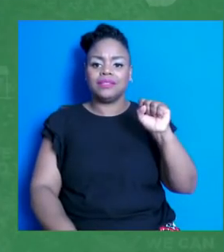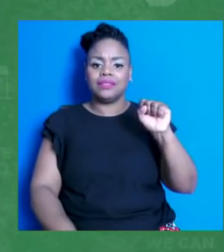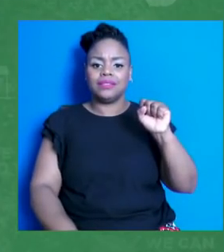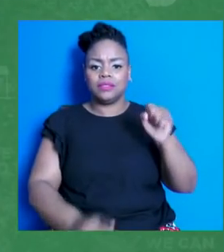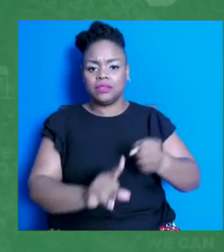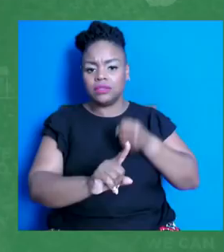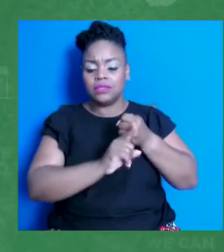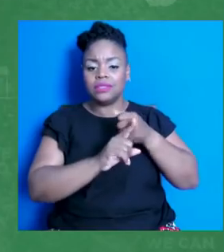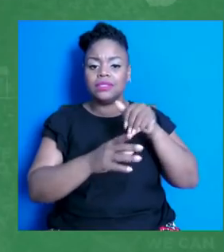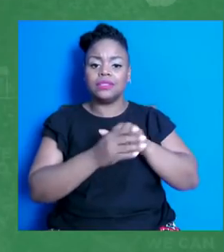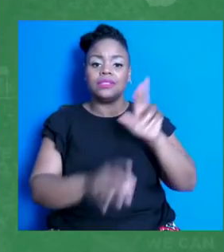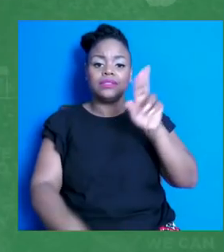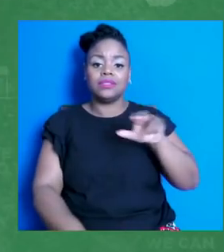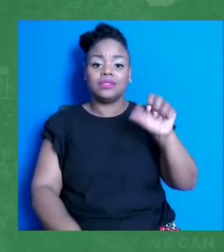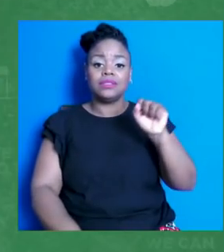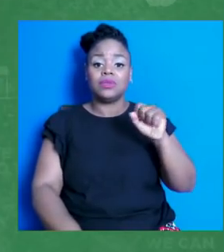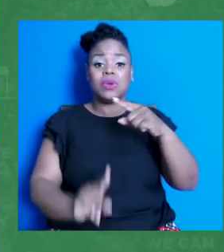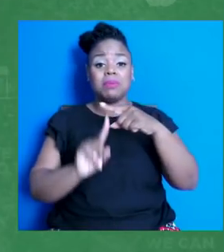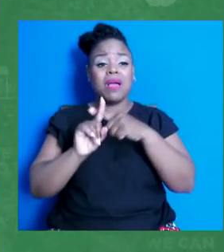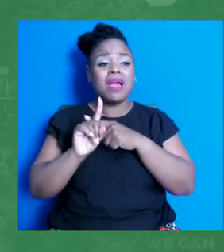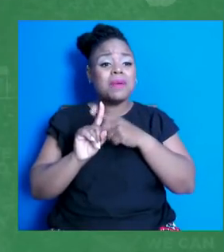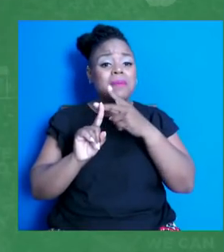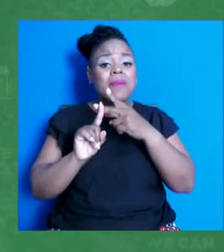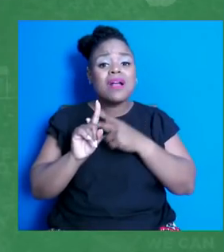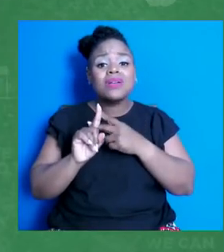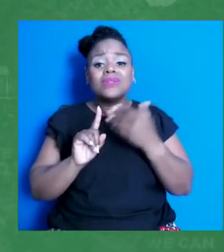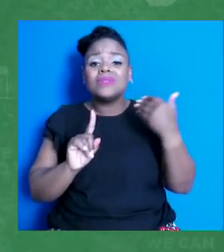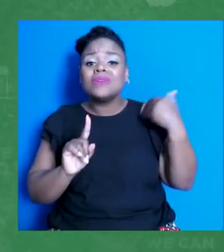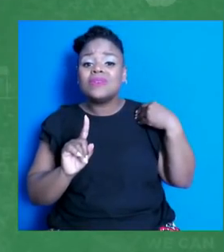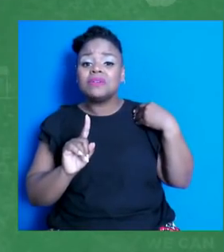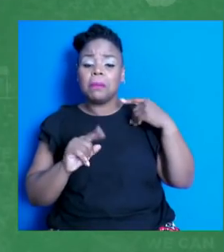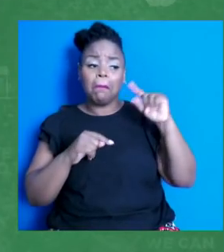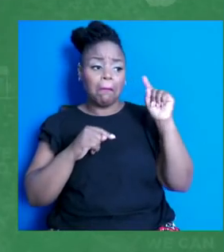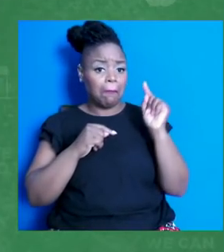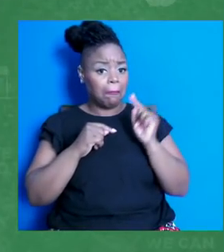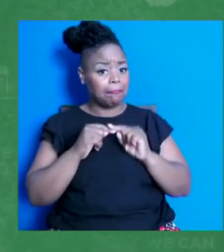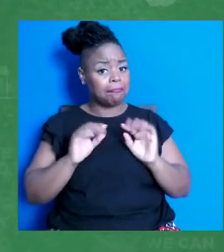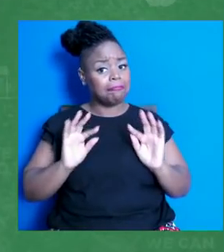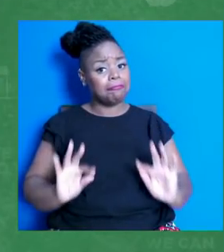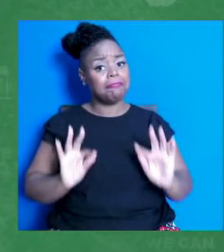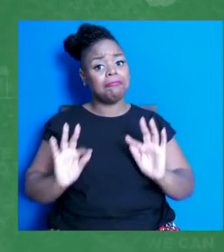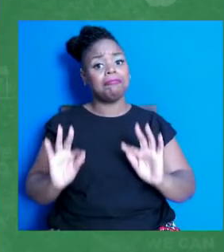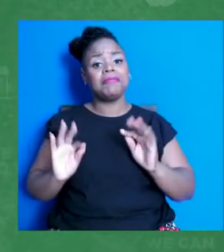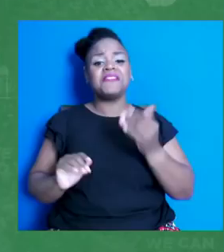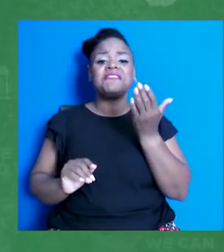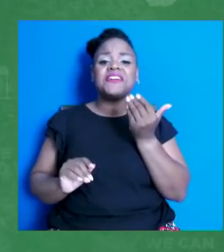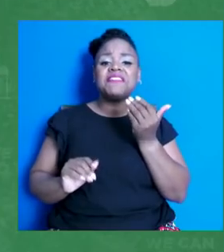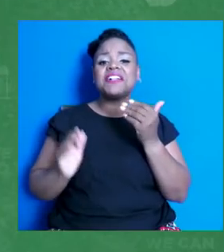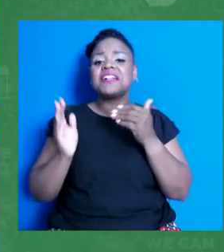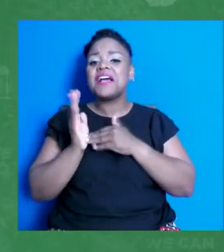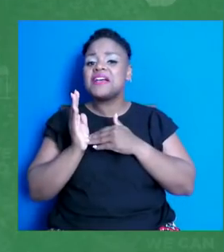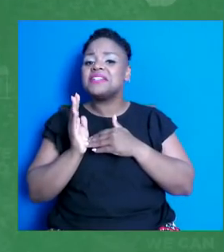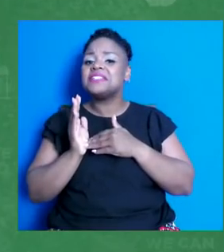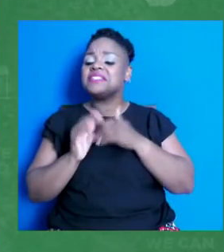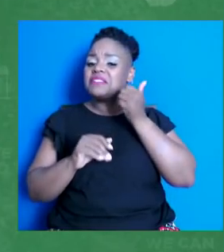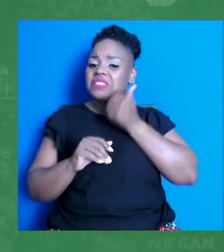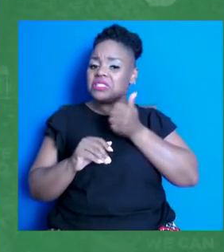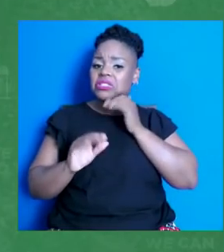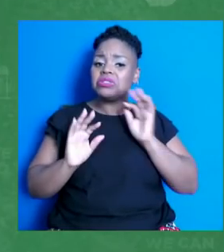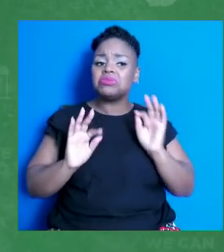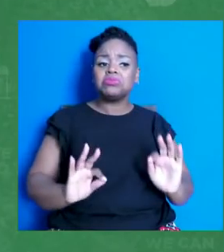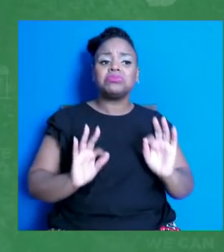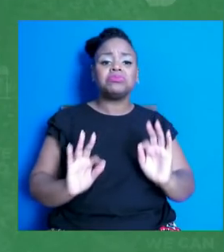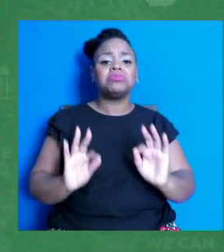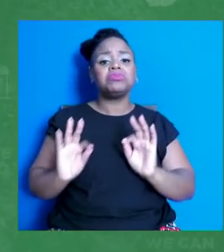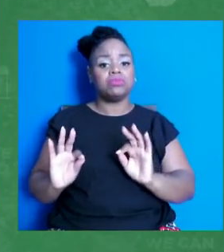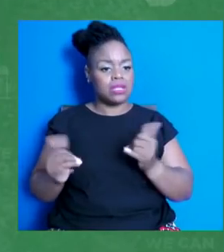two ago, we were down to about 15,000 per day. Clearly, we've got to get this under control.